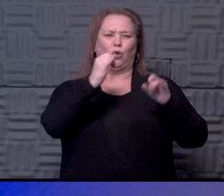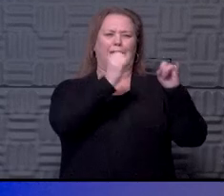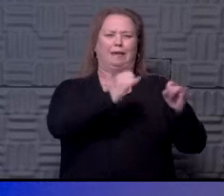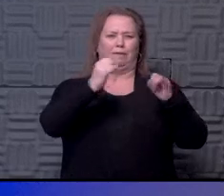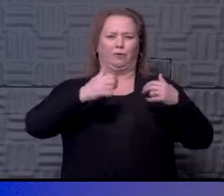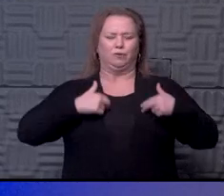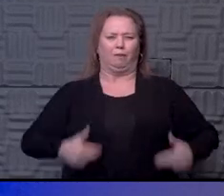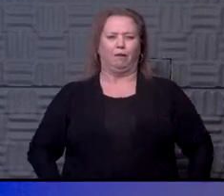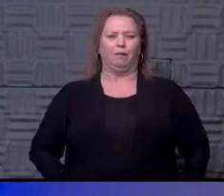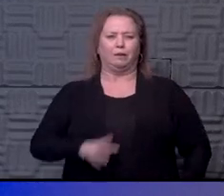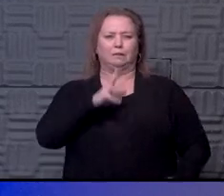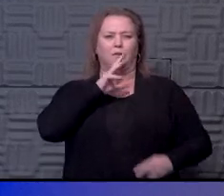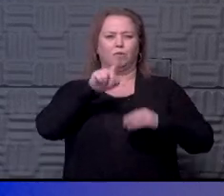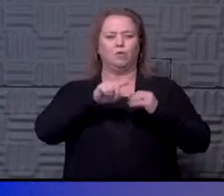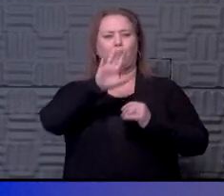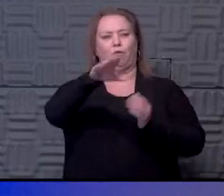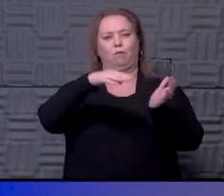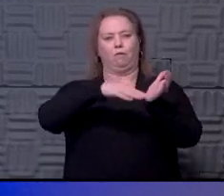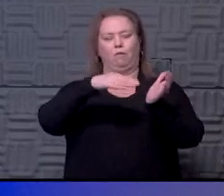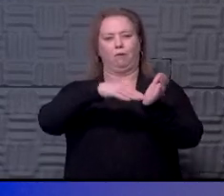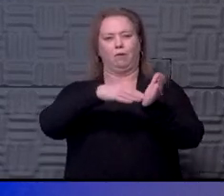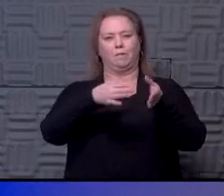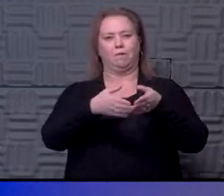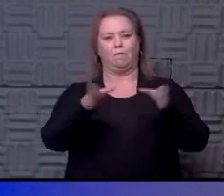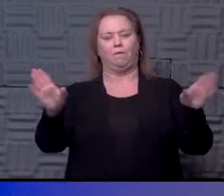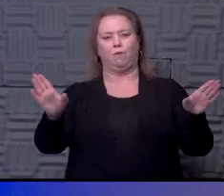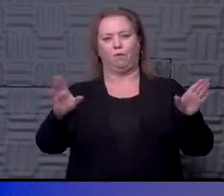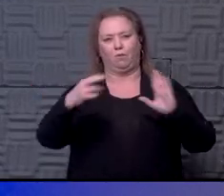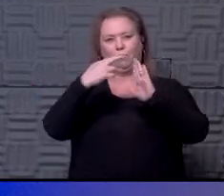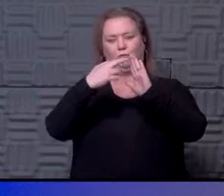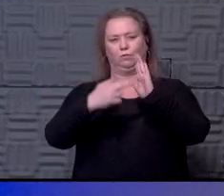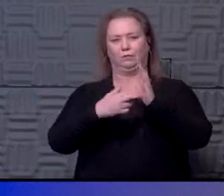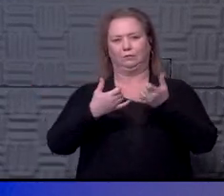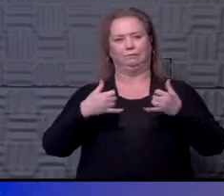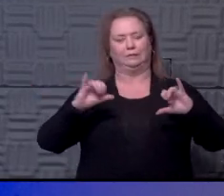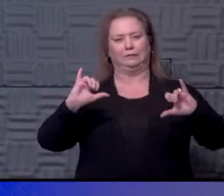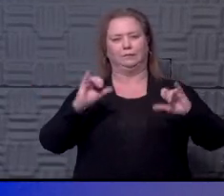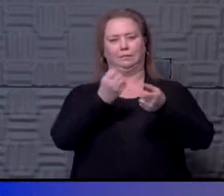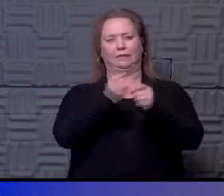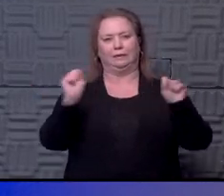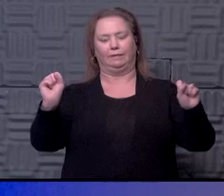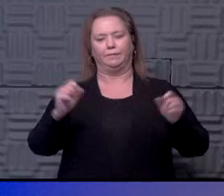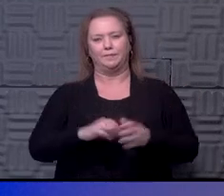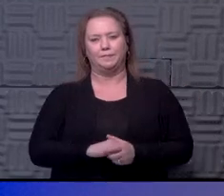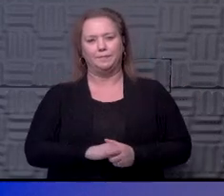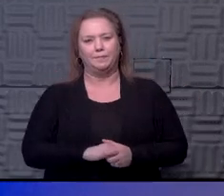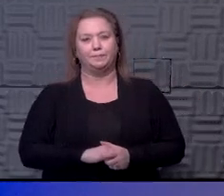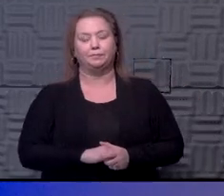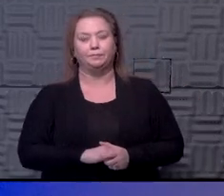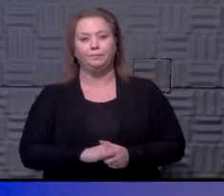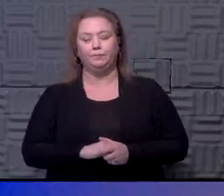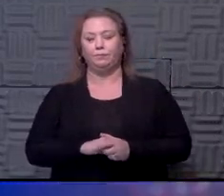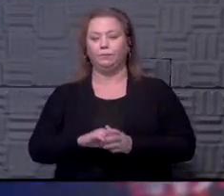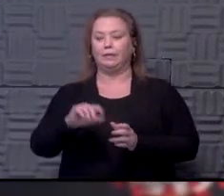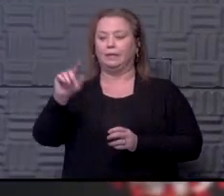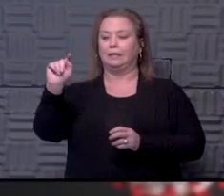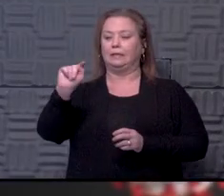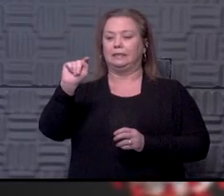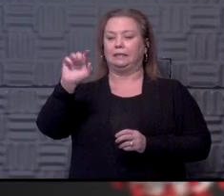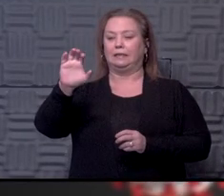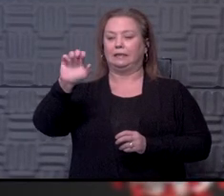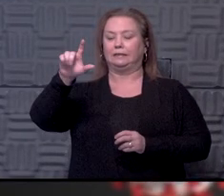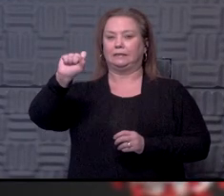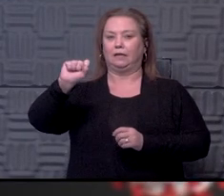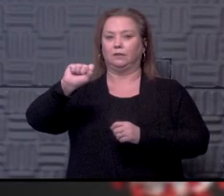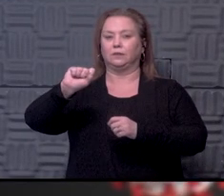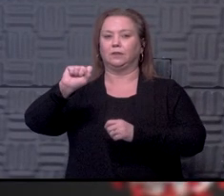with your, your medical provider about that. But overall, the guidance is really that you should still be, it should still be safe for you. What is the role of T cells in COVID